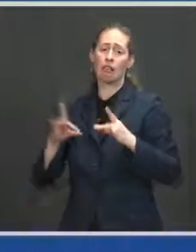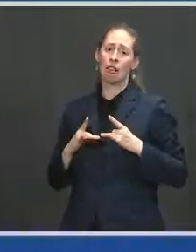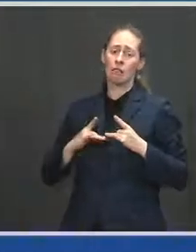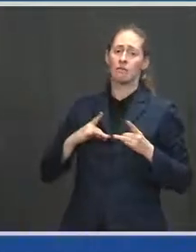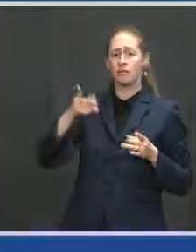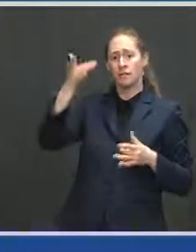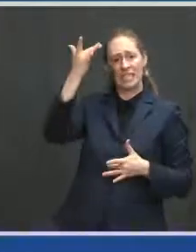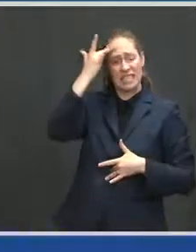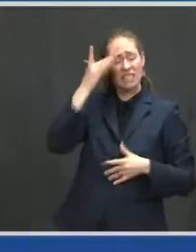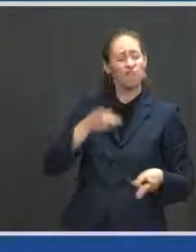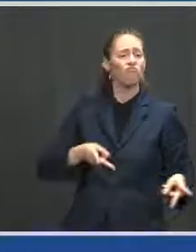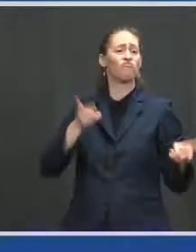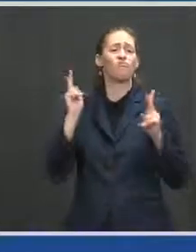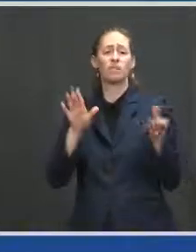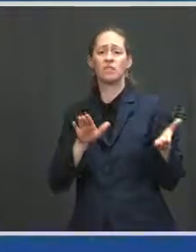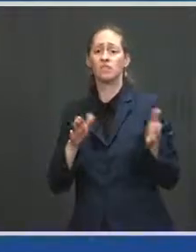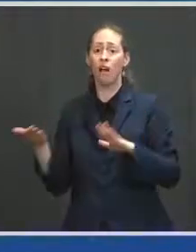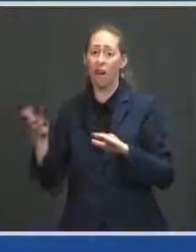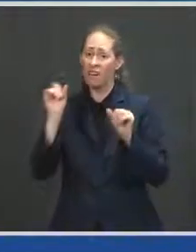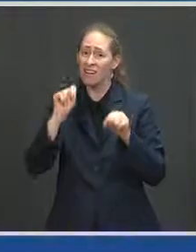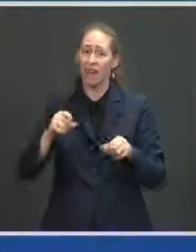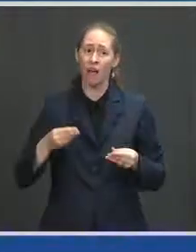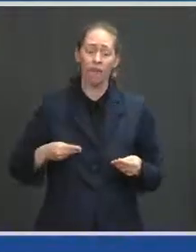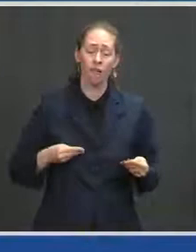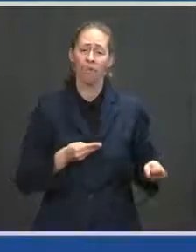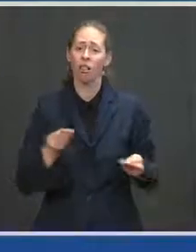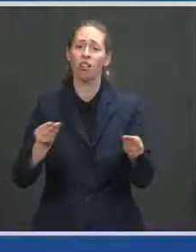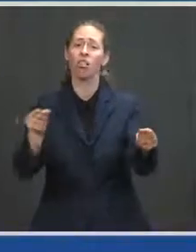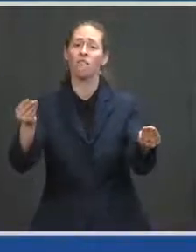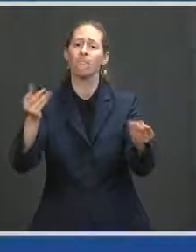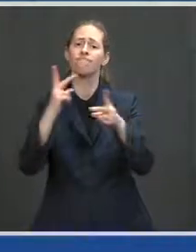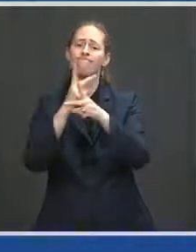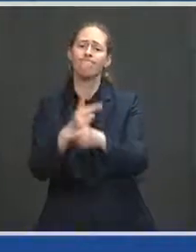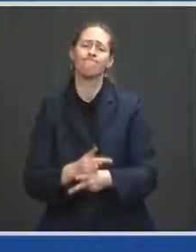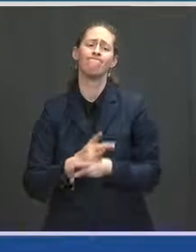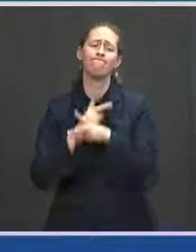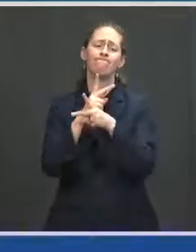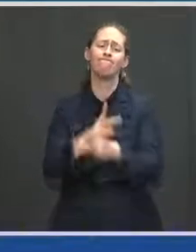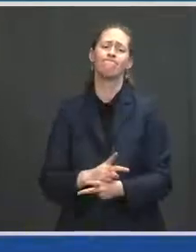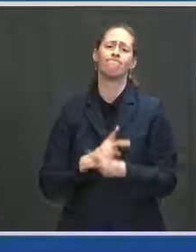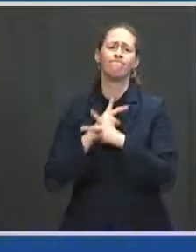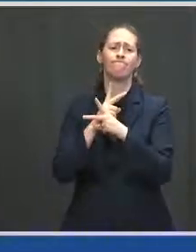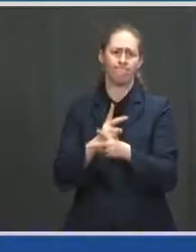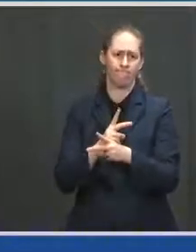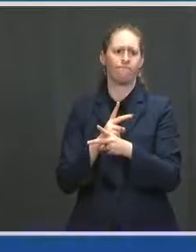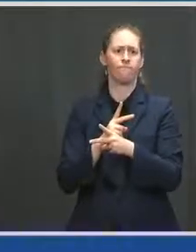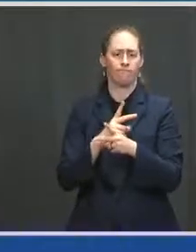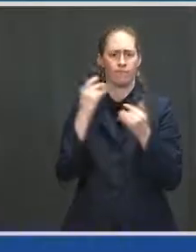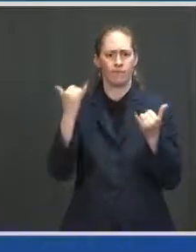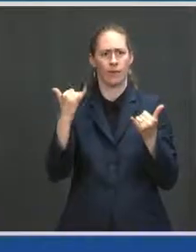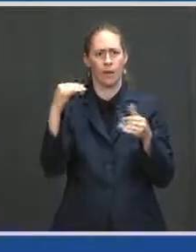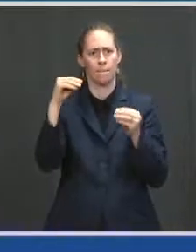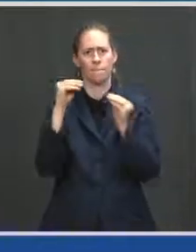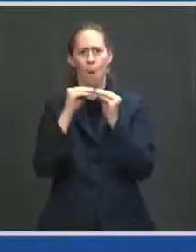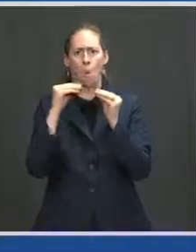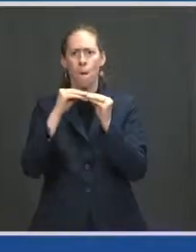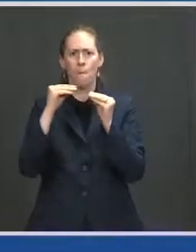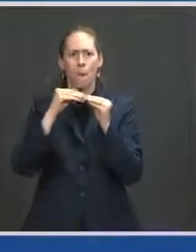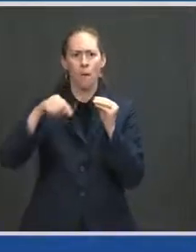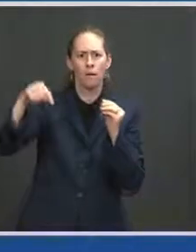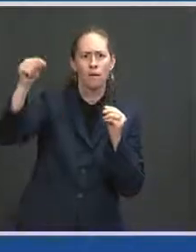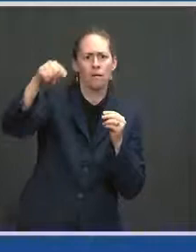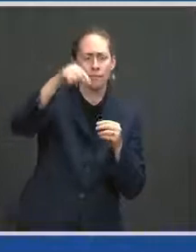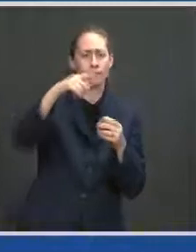or spreading disease to others, especially when Americans spend more time indoors again, closely gathered in the fall